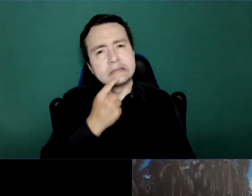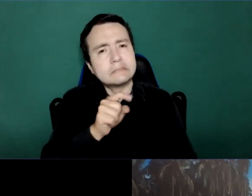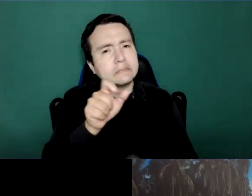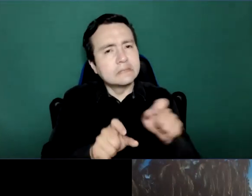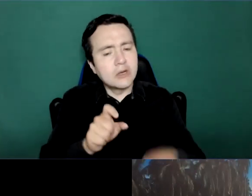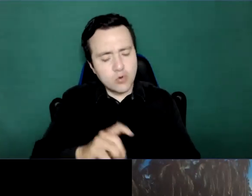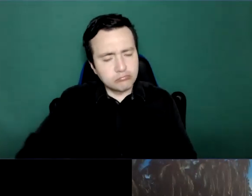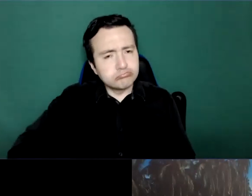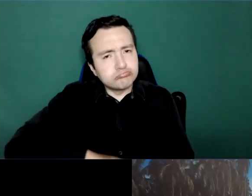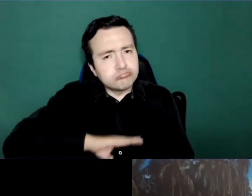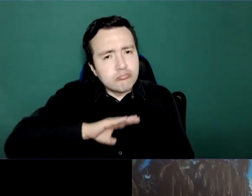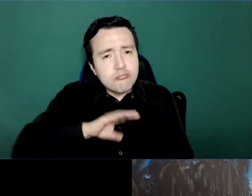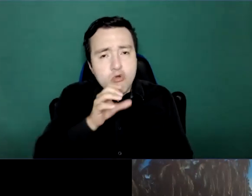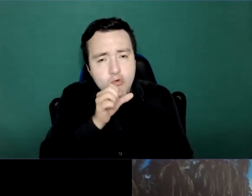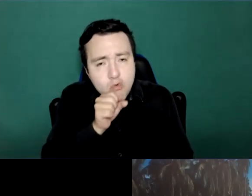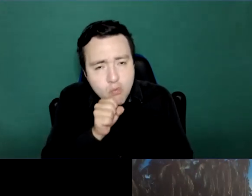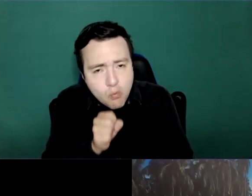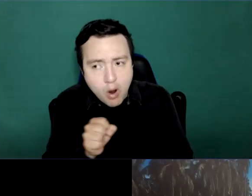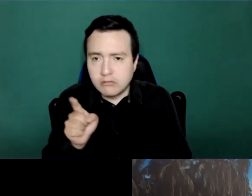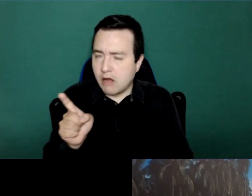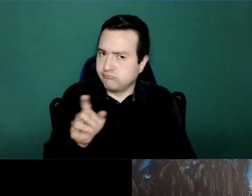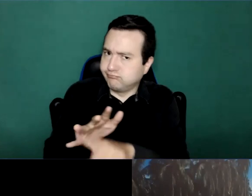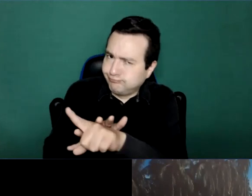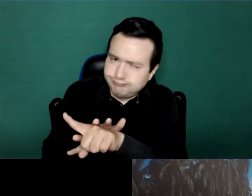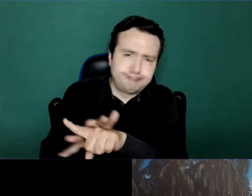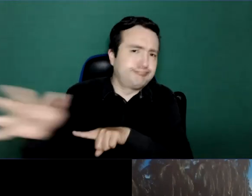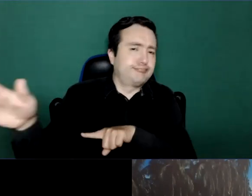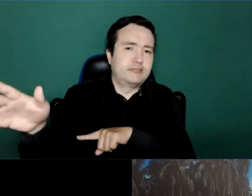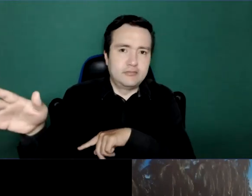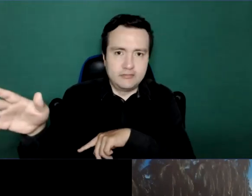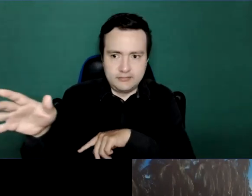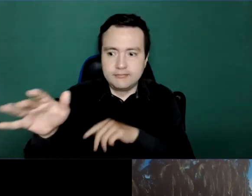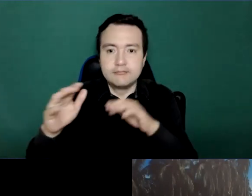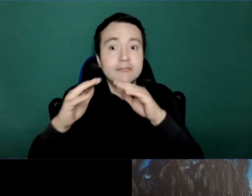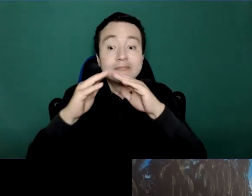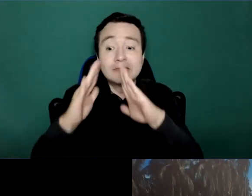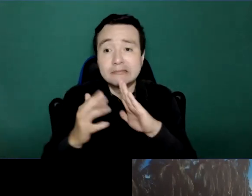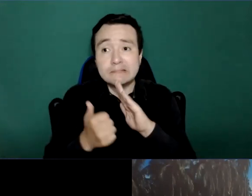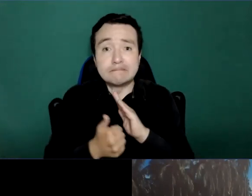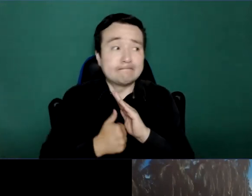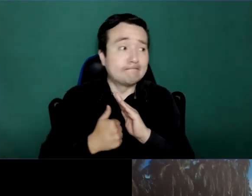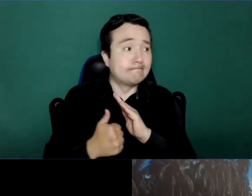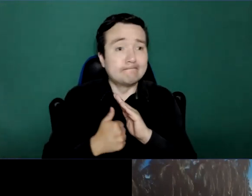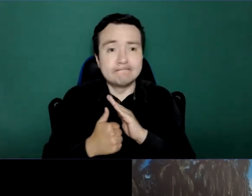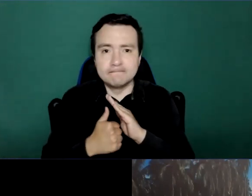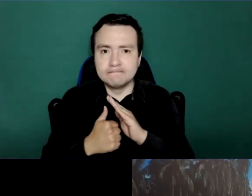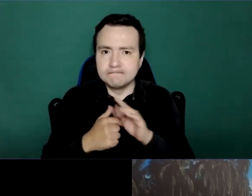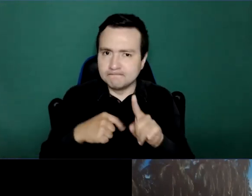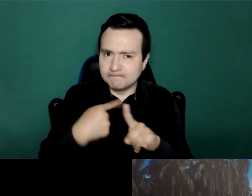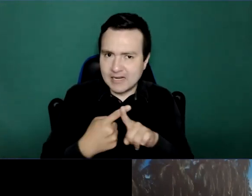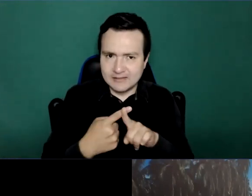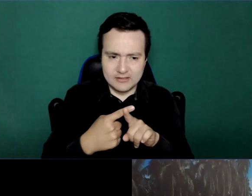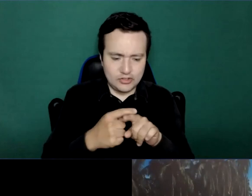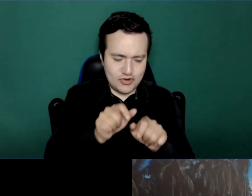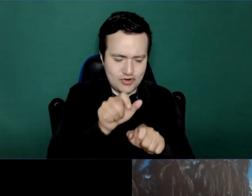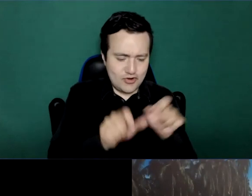and especially the ones who live in residences. So the question from Robert Paris